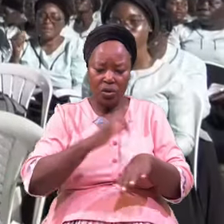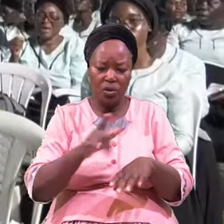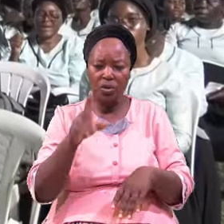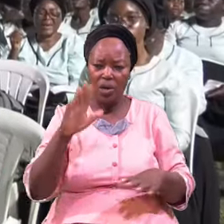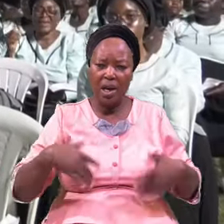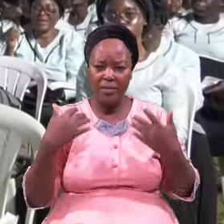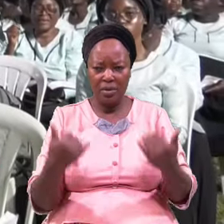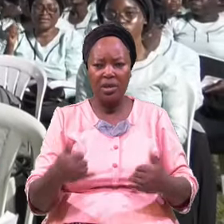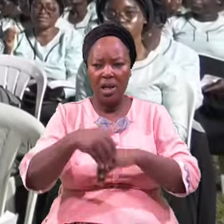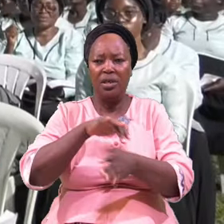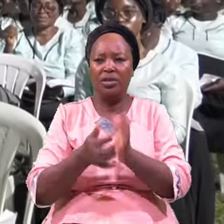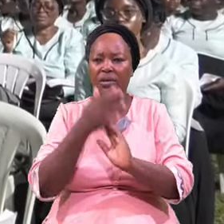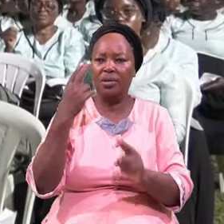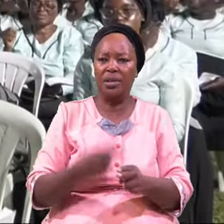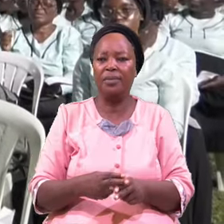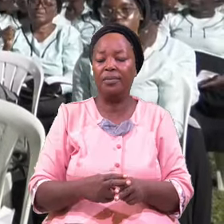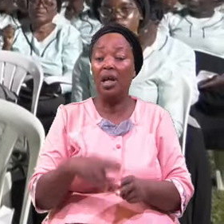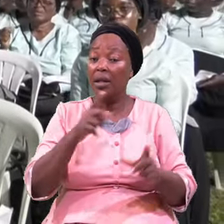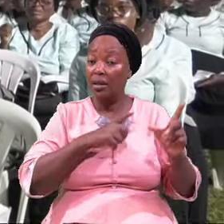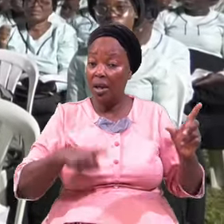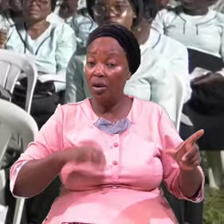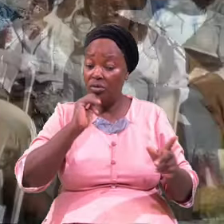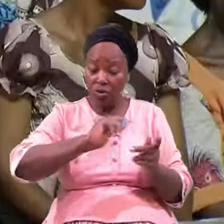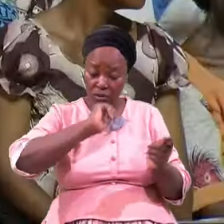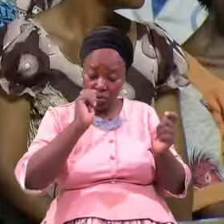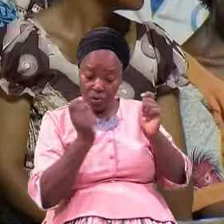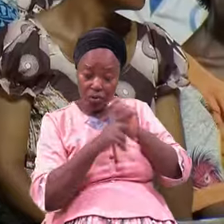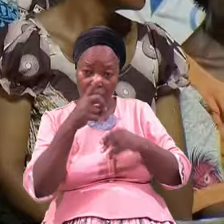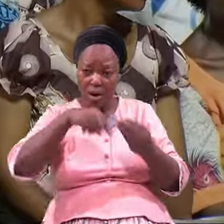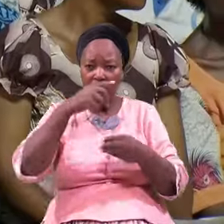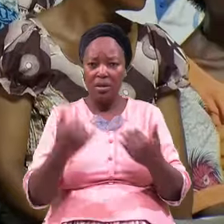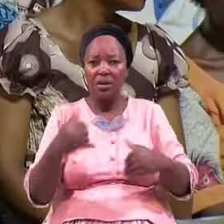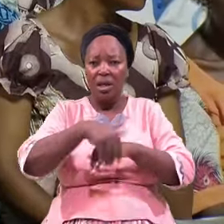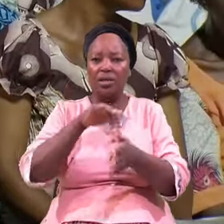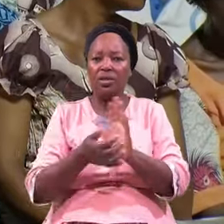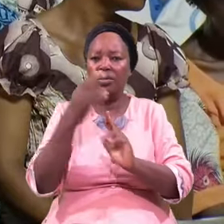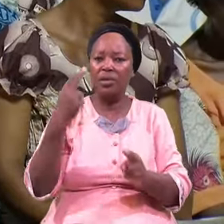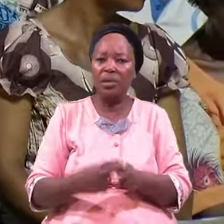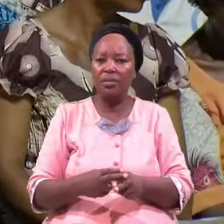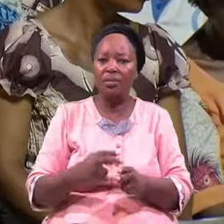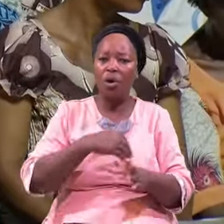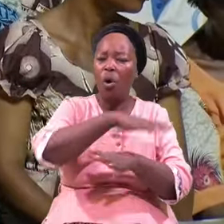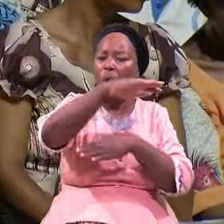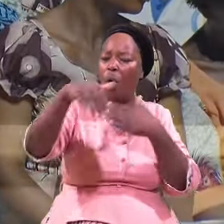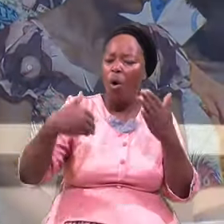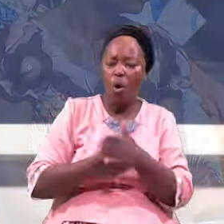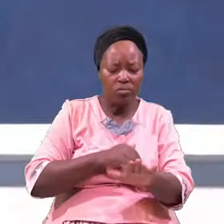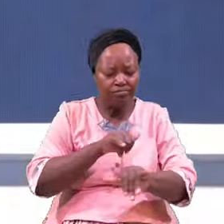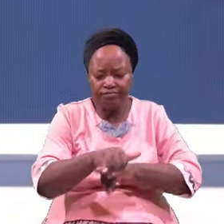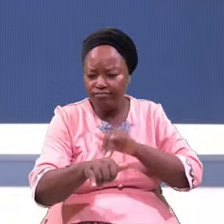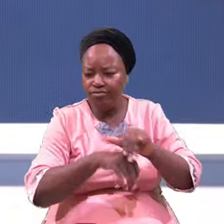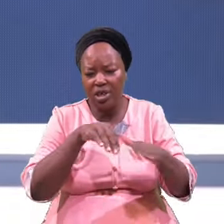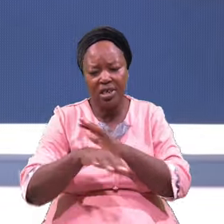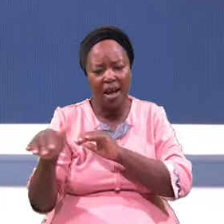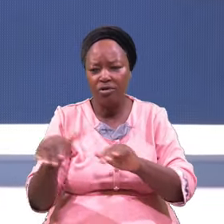The Lord Is Turning You Around Tonight All Deception In Action